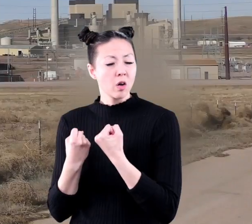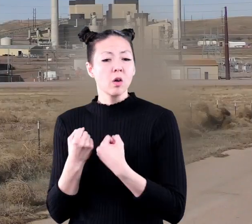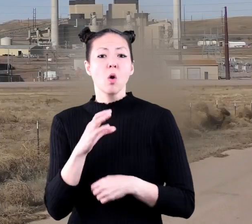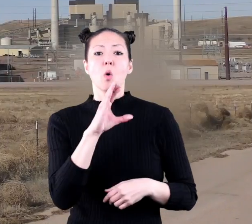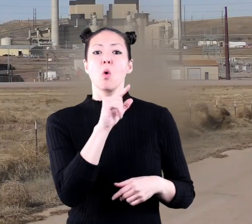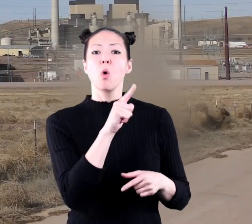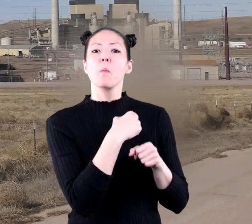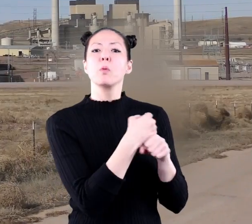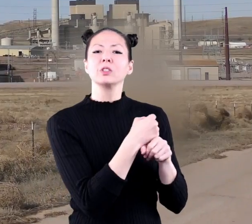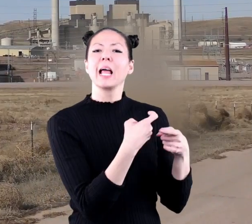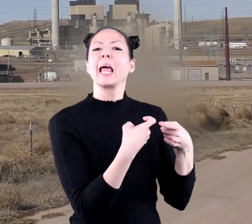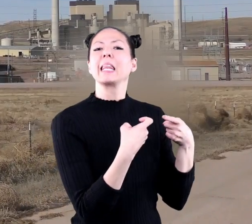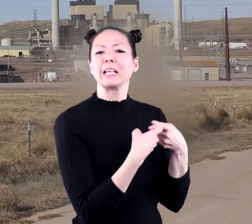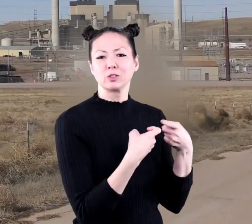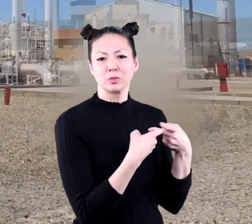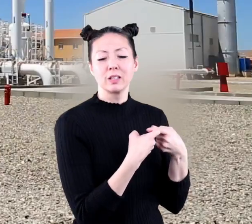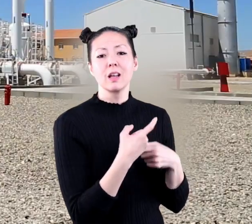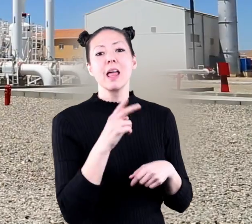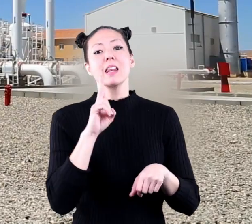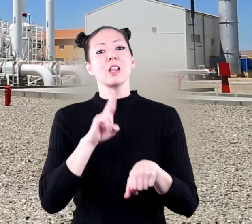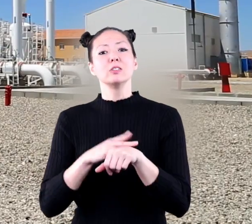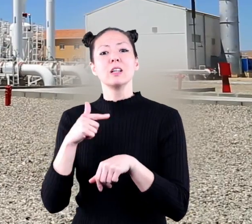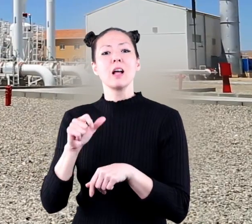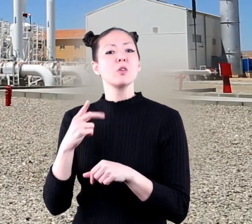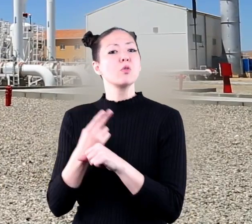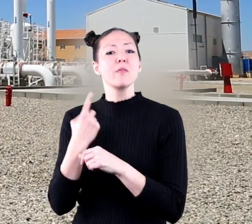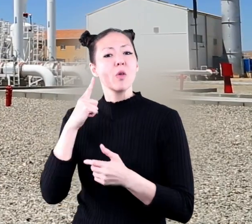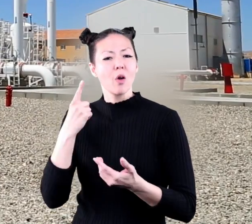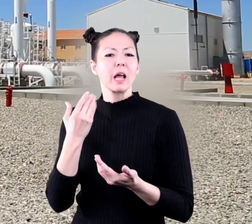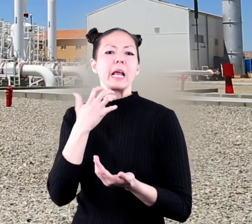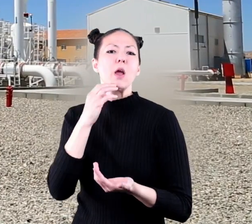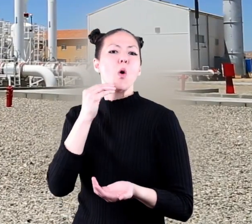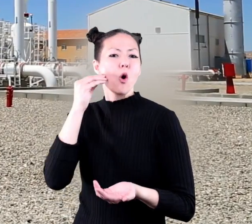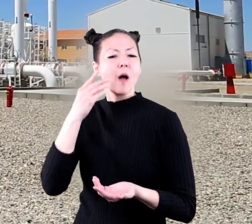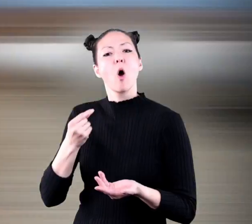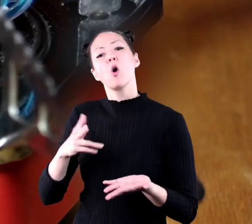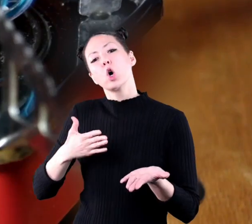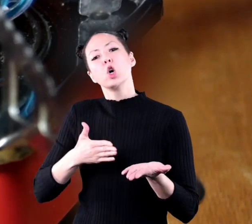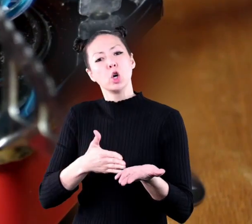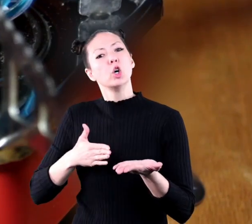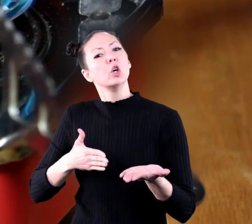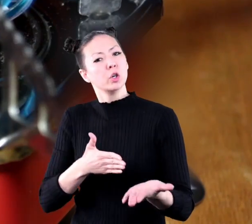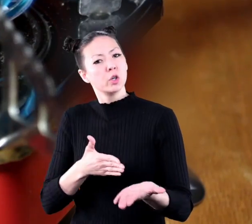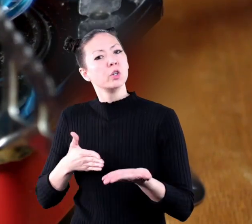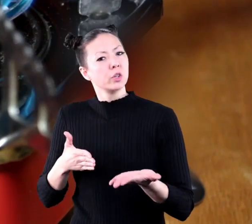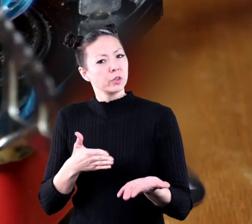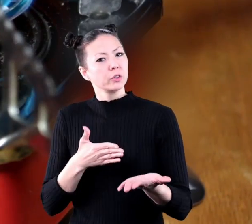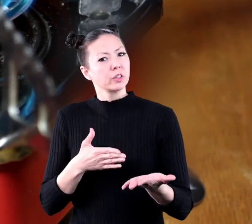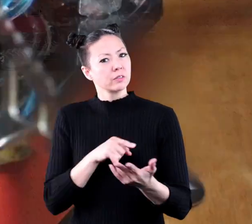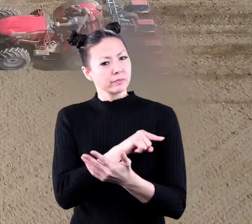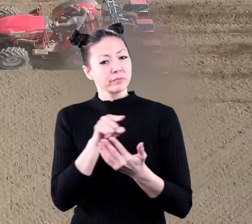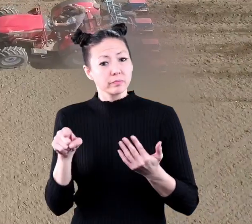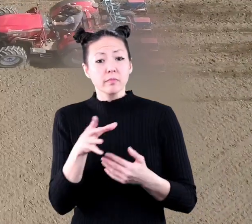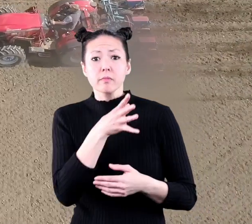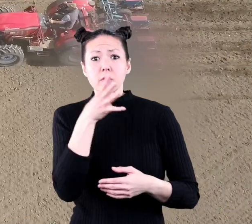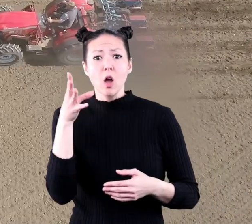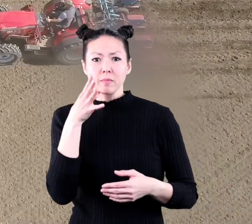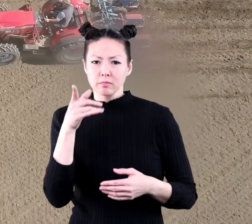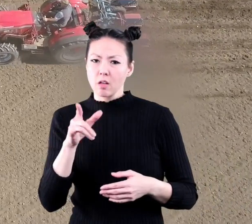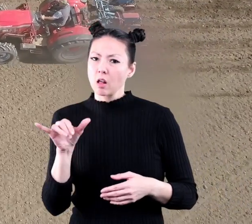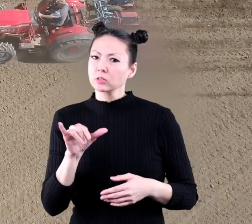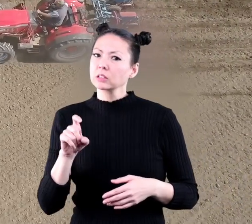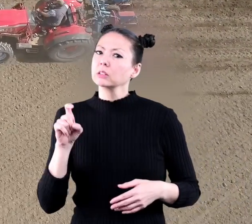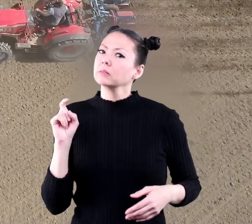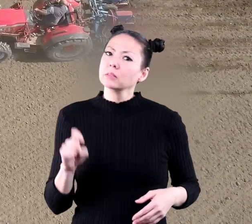coal produces electricity, and natural gas is used to heat homes and for cooking. Farming is